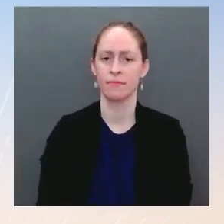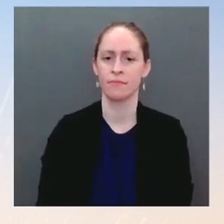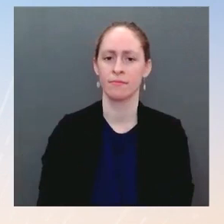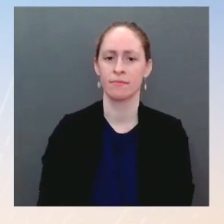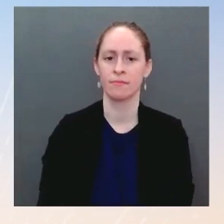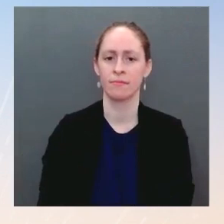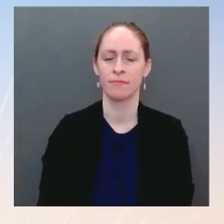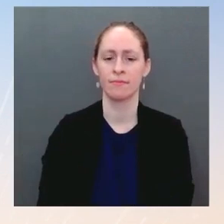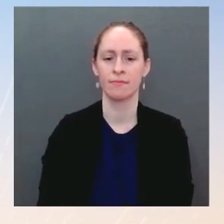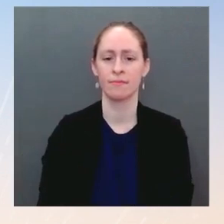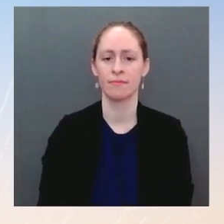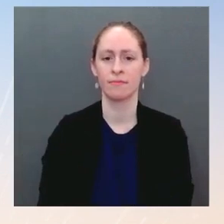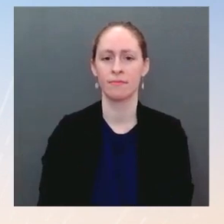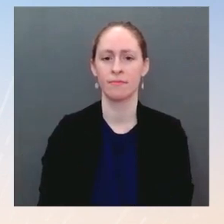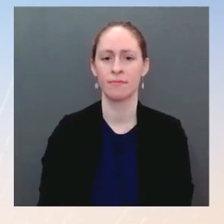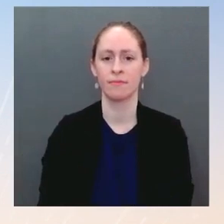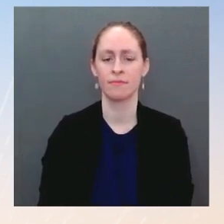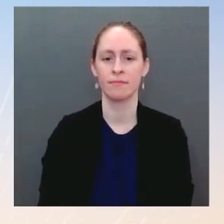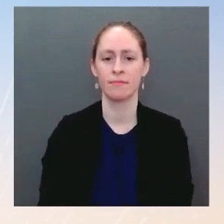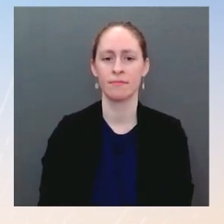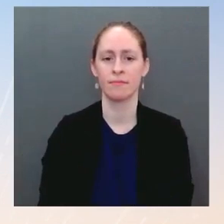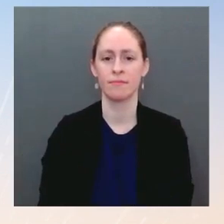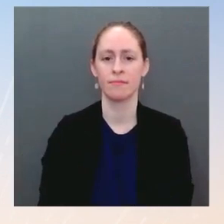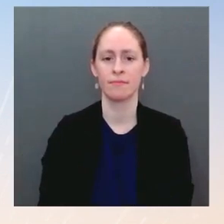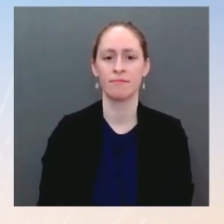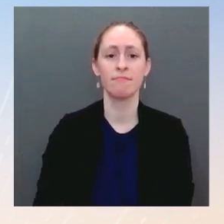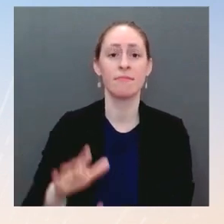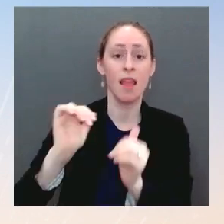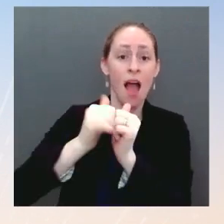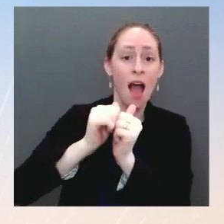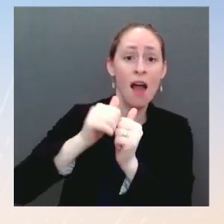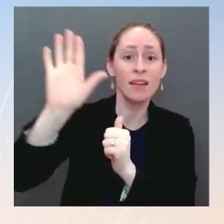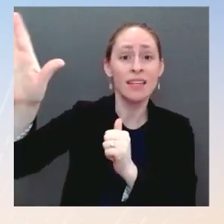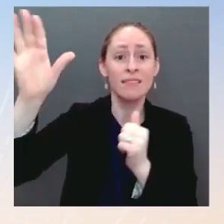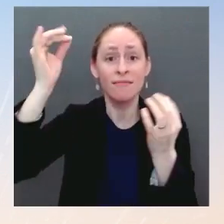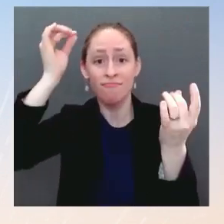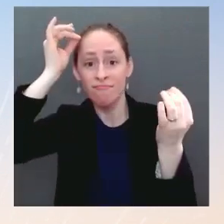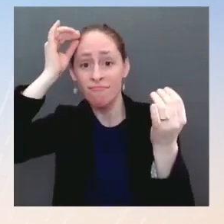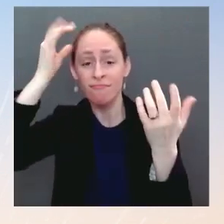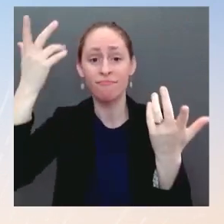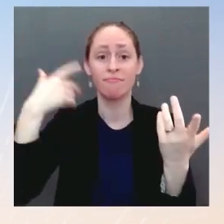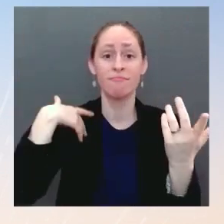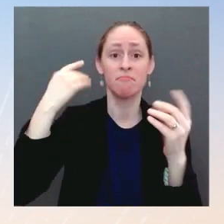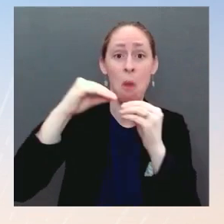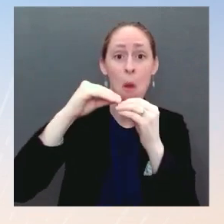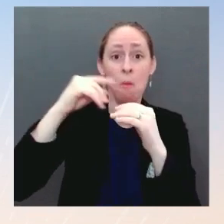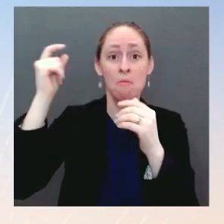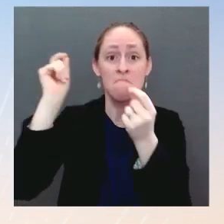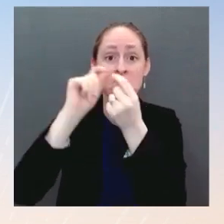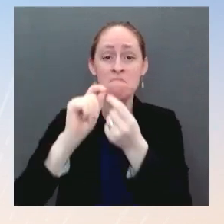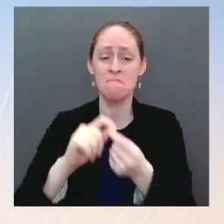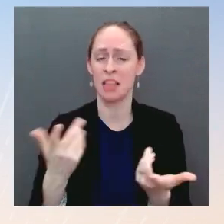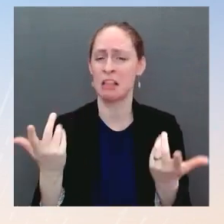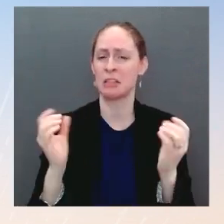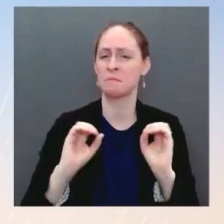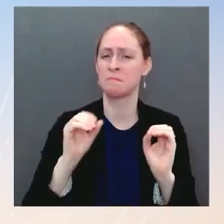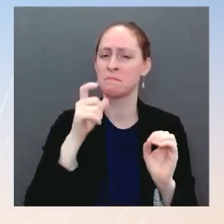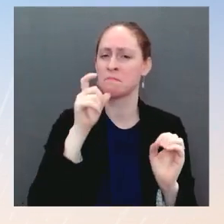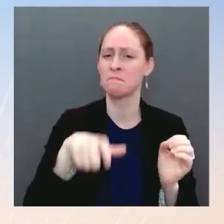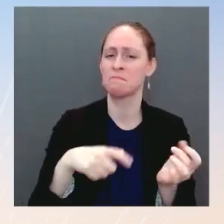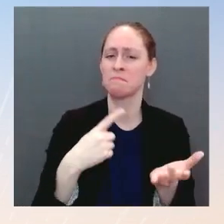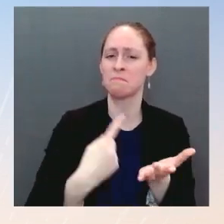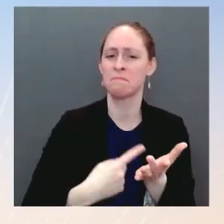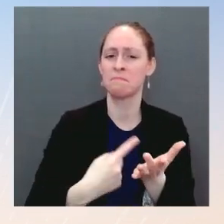out more specifics from here in terms of when the President was aware. The President, I can tell you that Justice Breyer